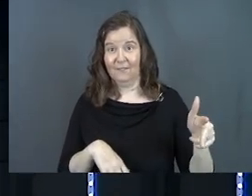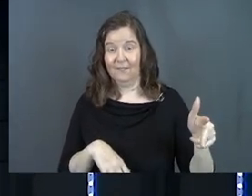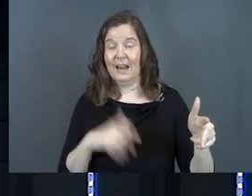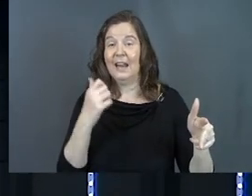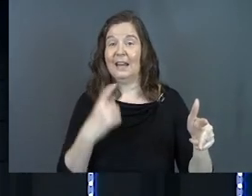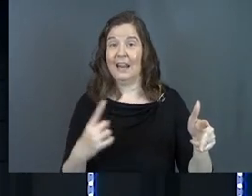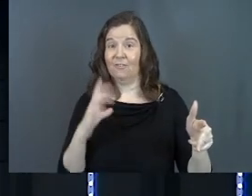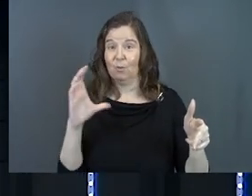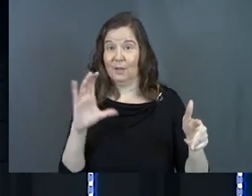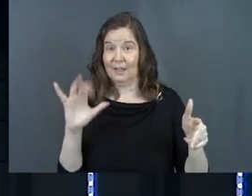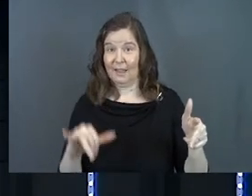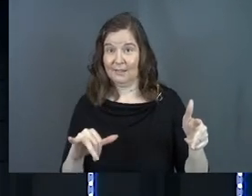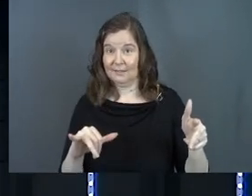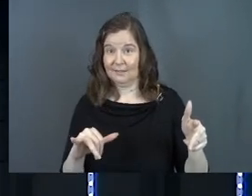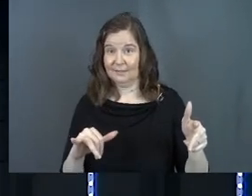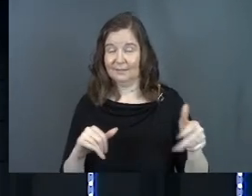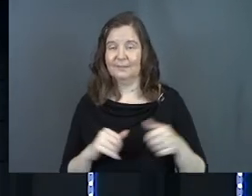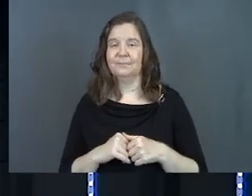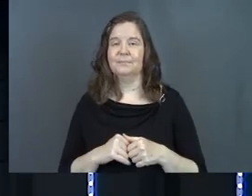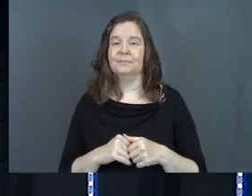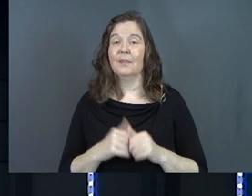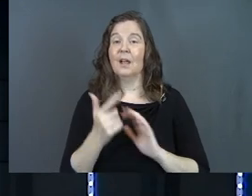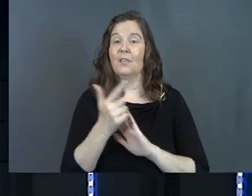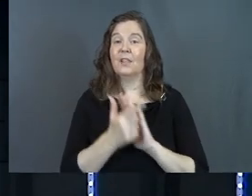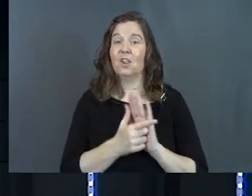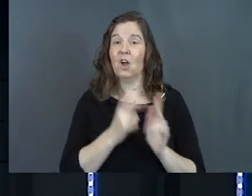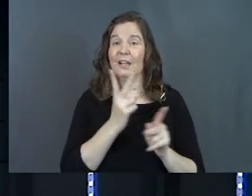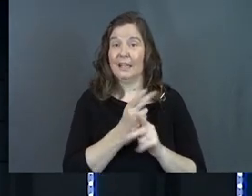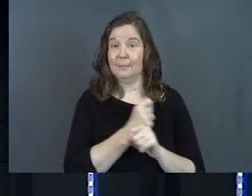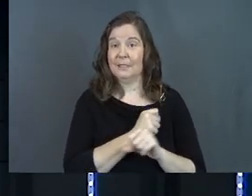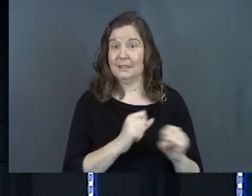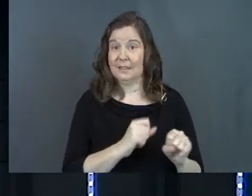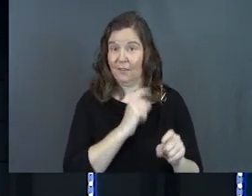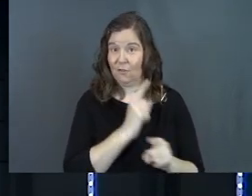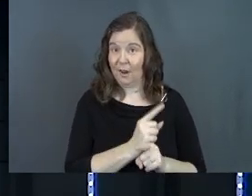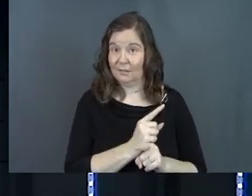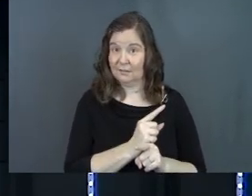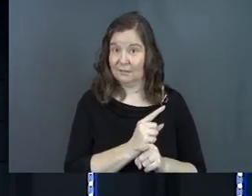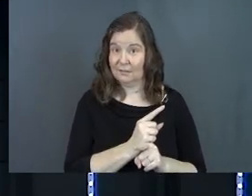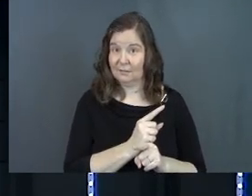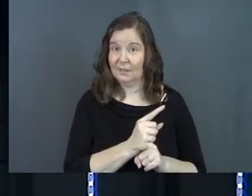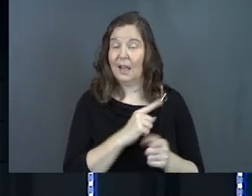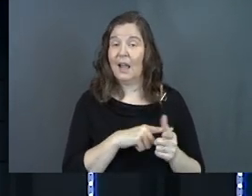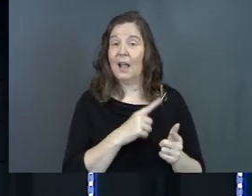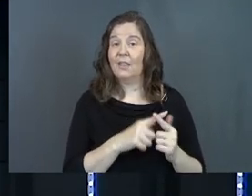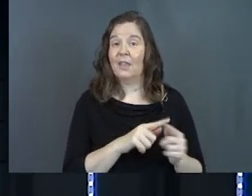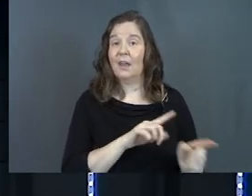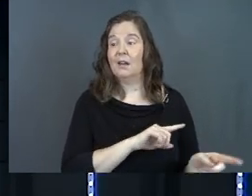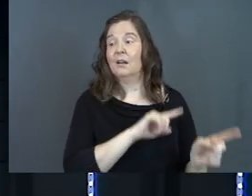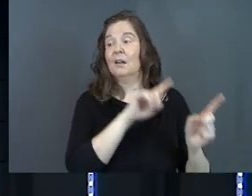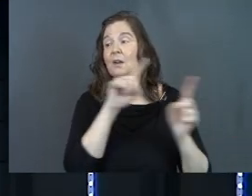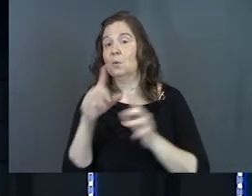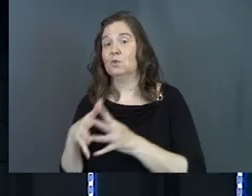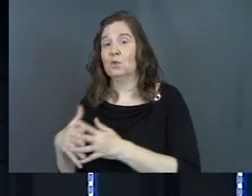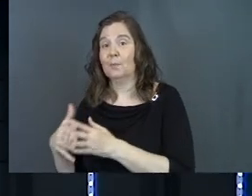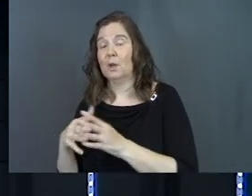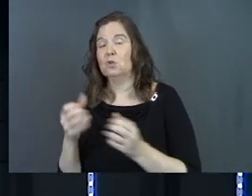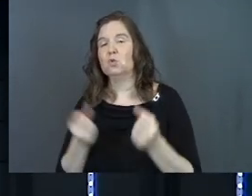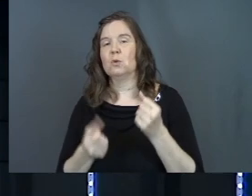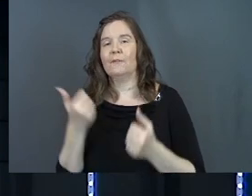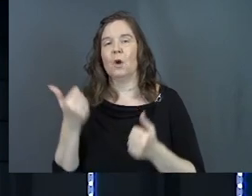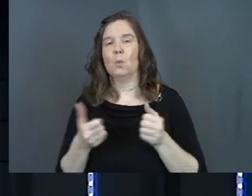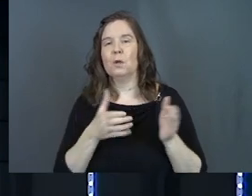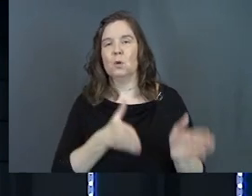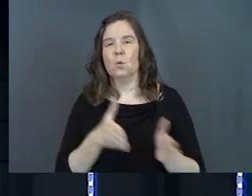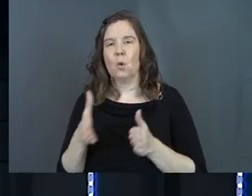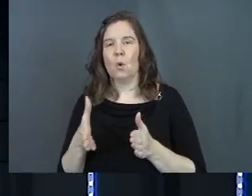And everybody does. The law keeps us safe, does it not? And then when you're in America, you drive on